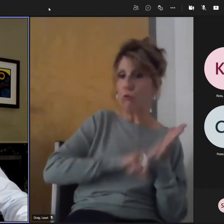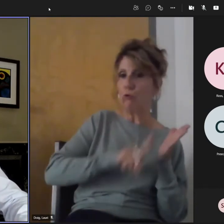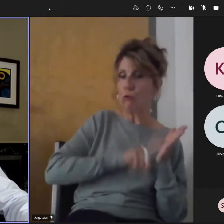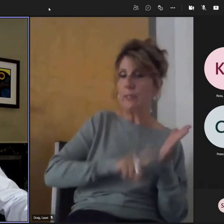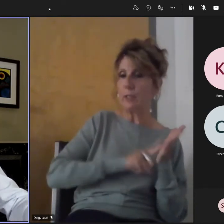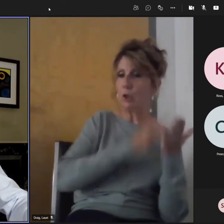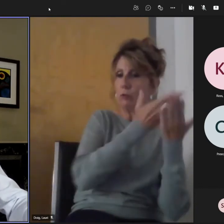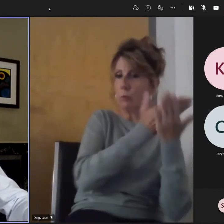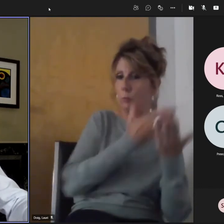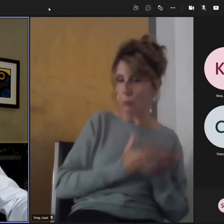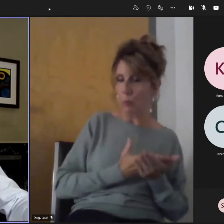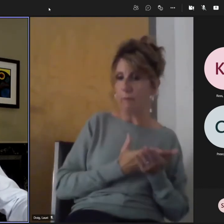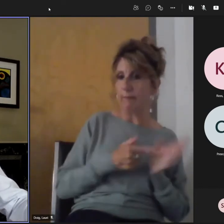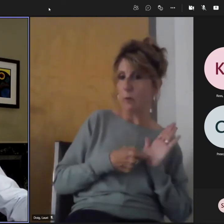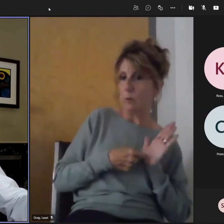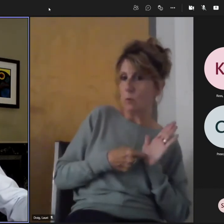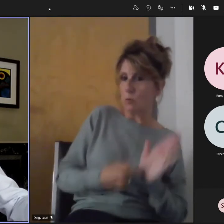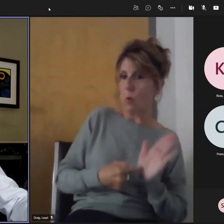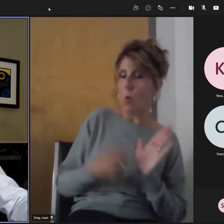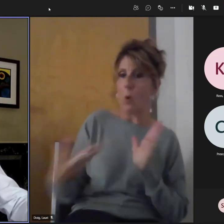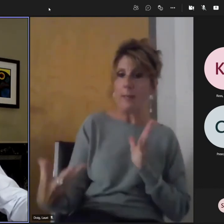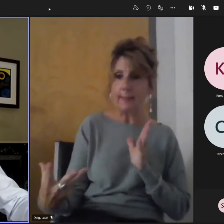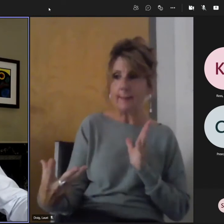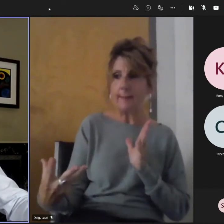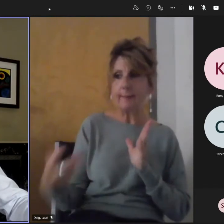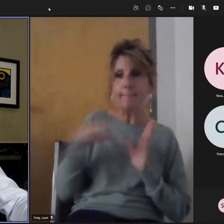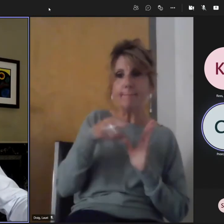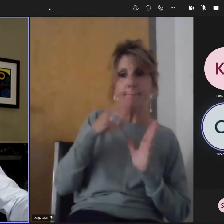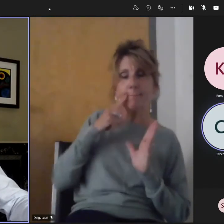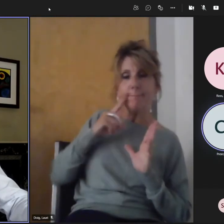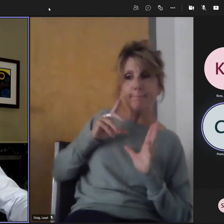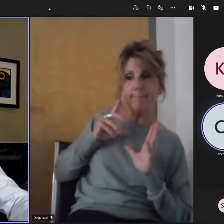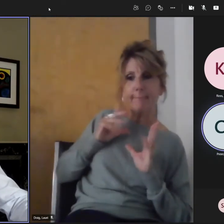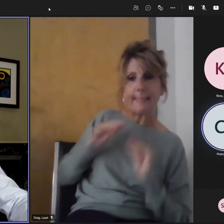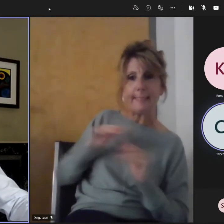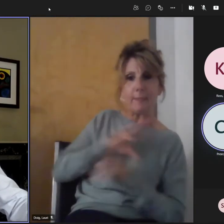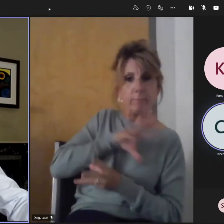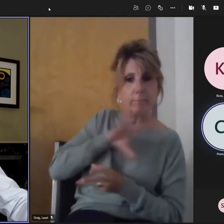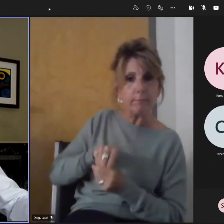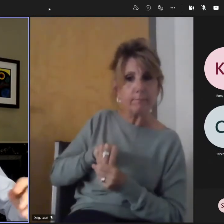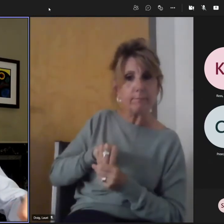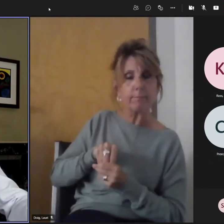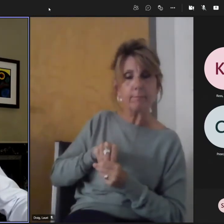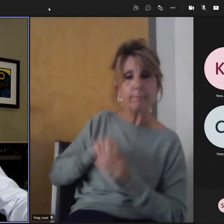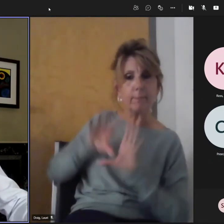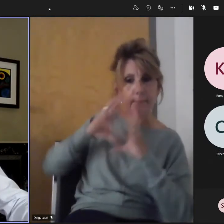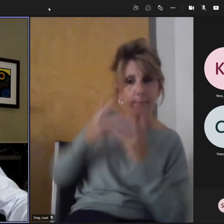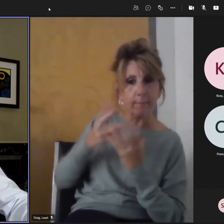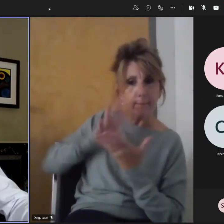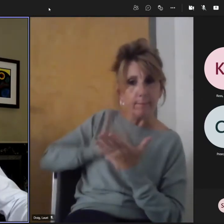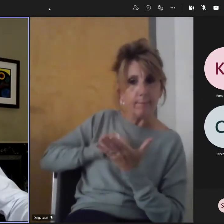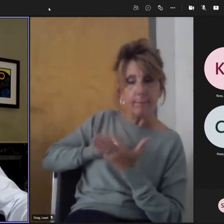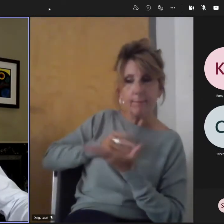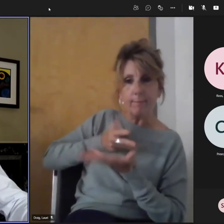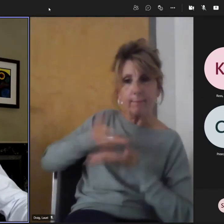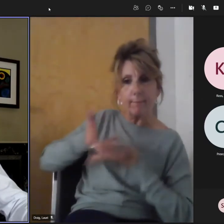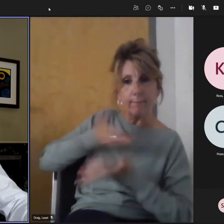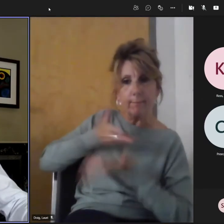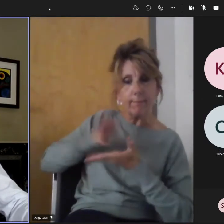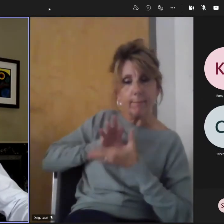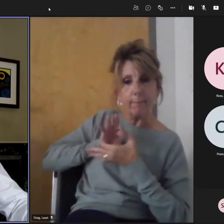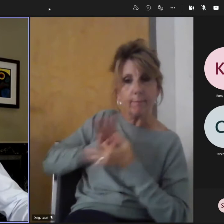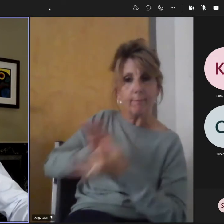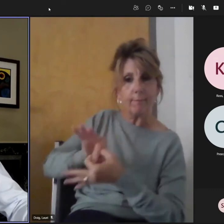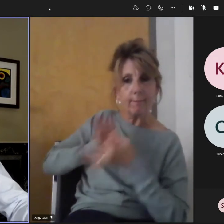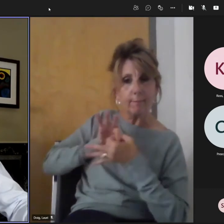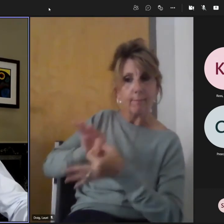studies and that show that when you start to relate to students who are disengaged as you